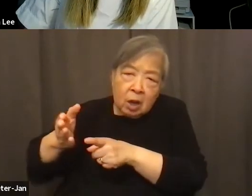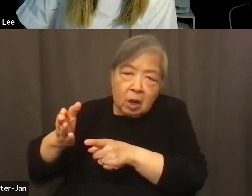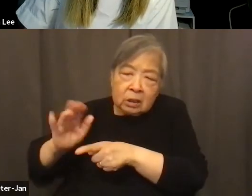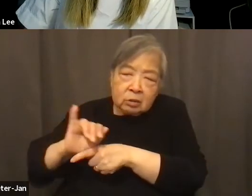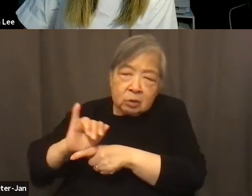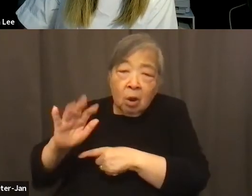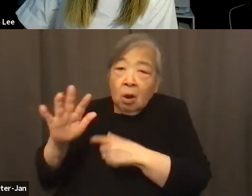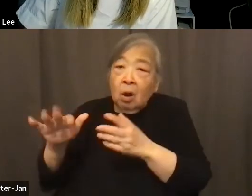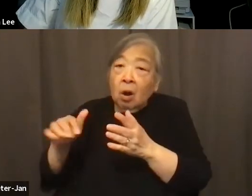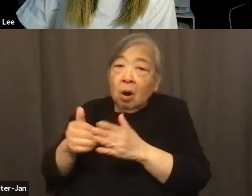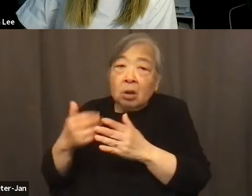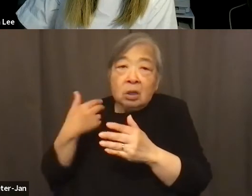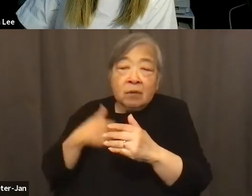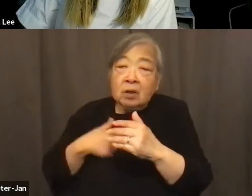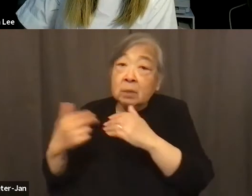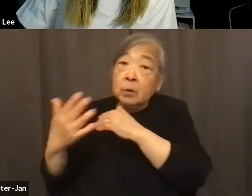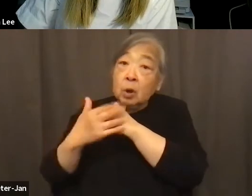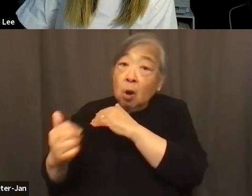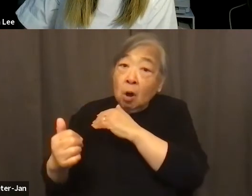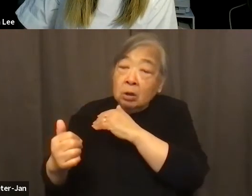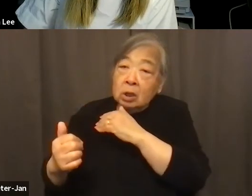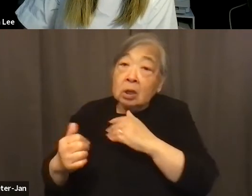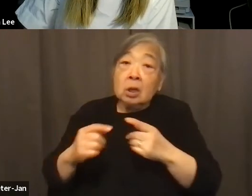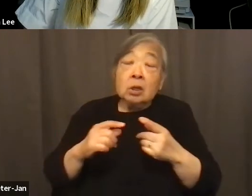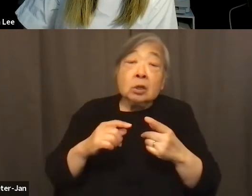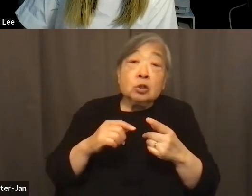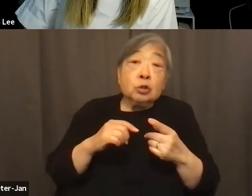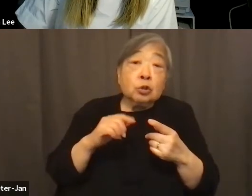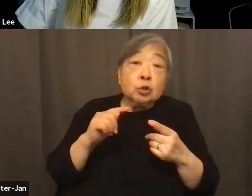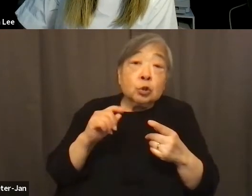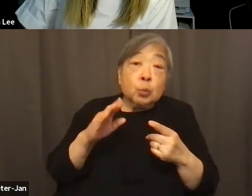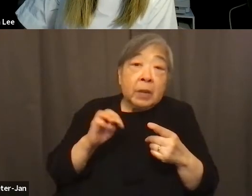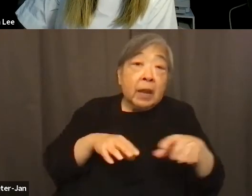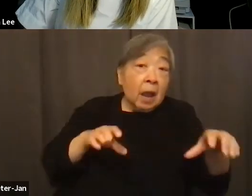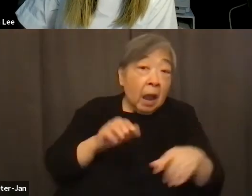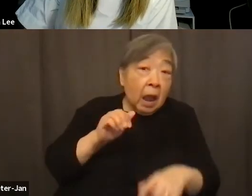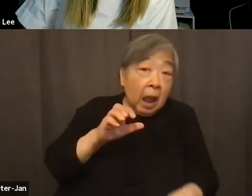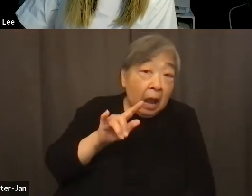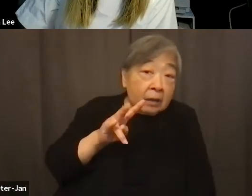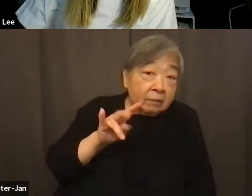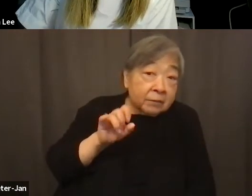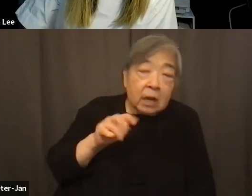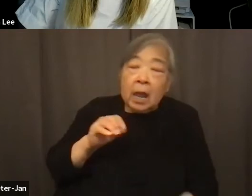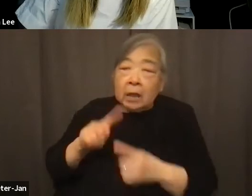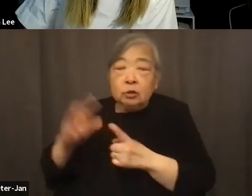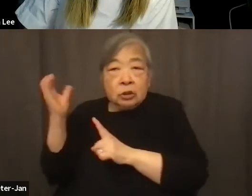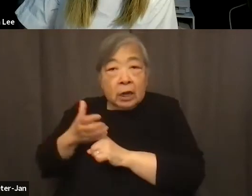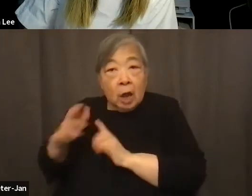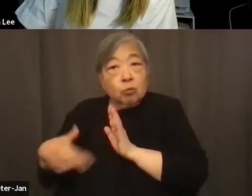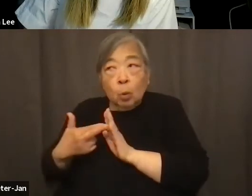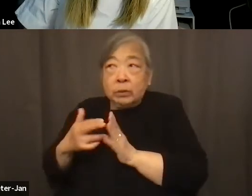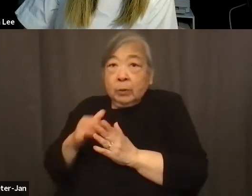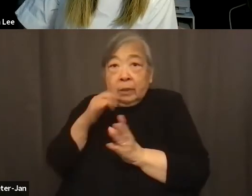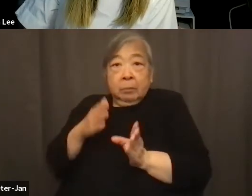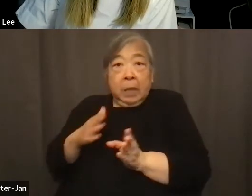all been called not just to be activists, but to do a lot of roles that we didn't plan to do, whether that's trying to understand,